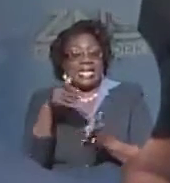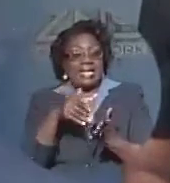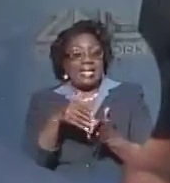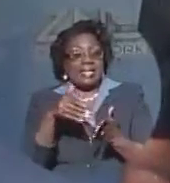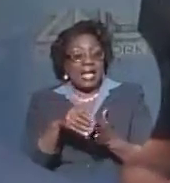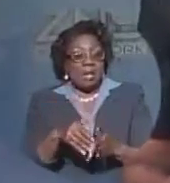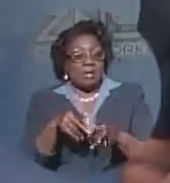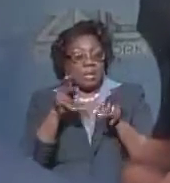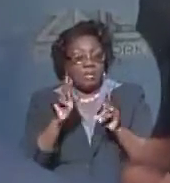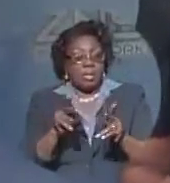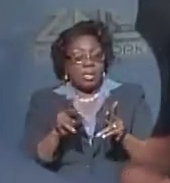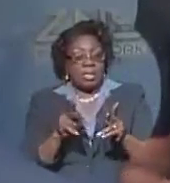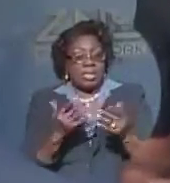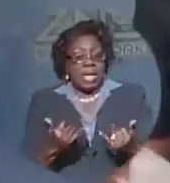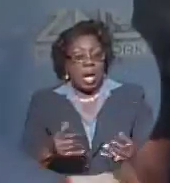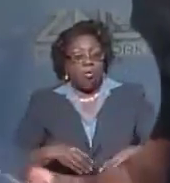receive benefits under this plan.